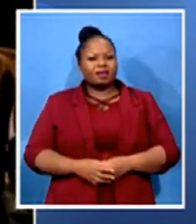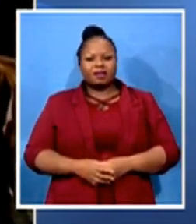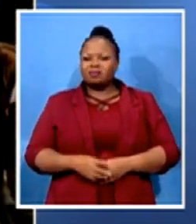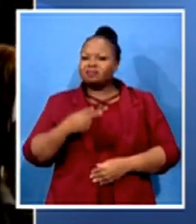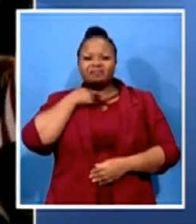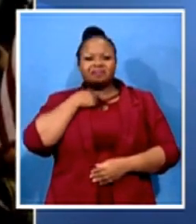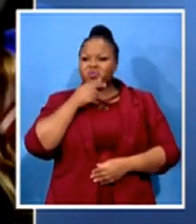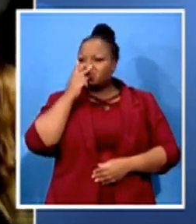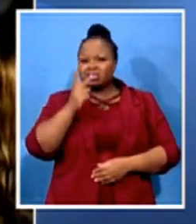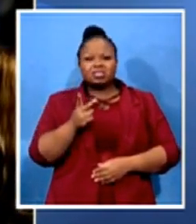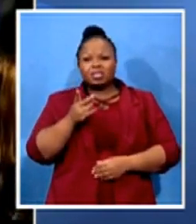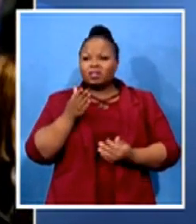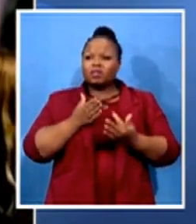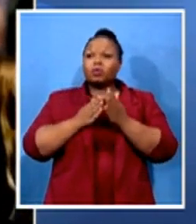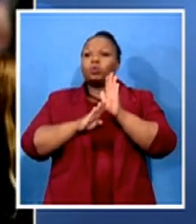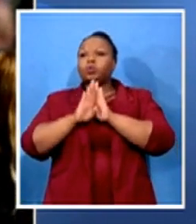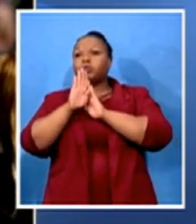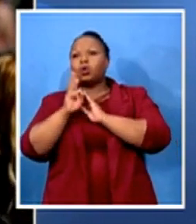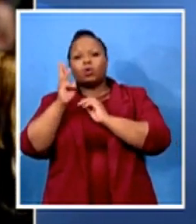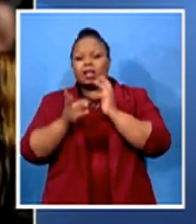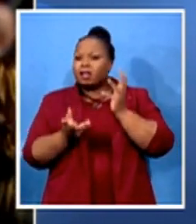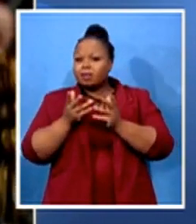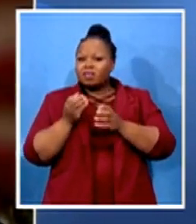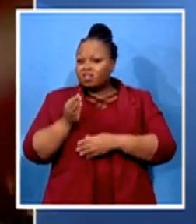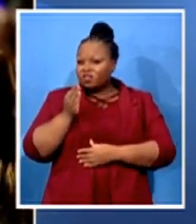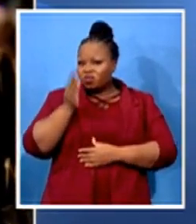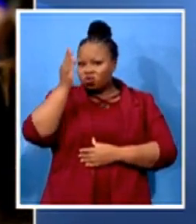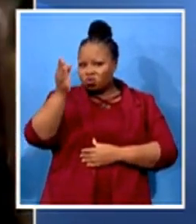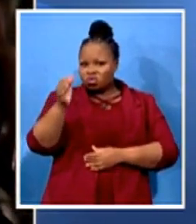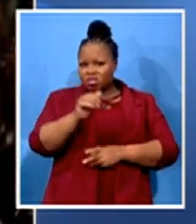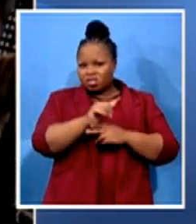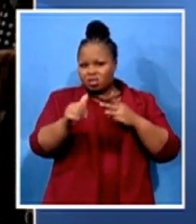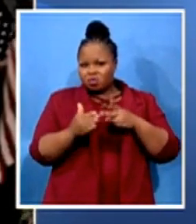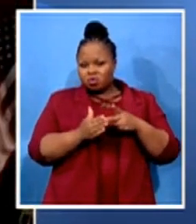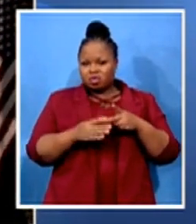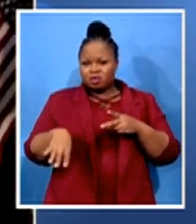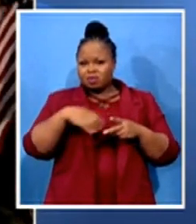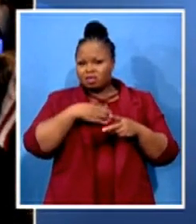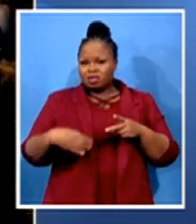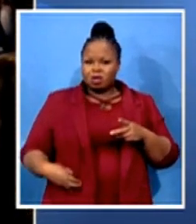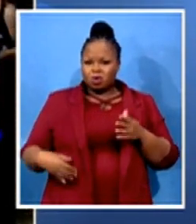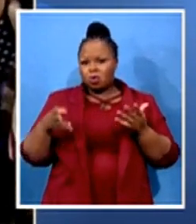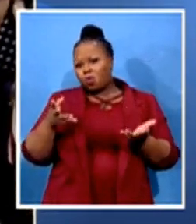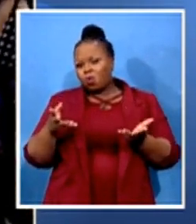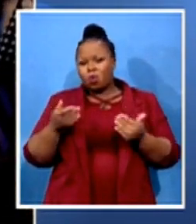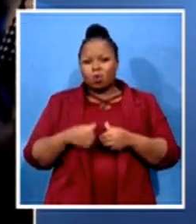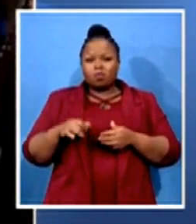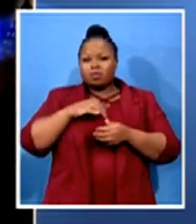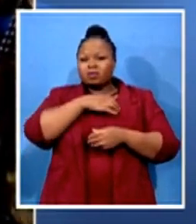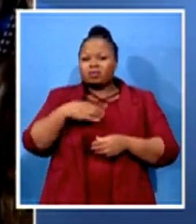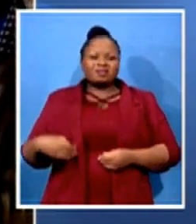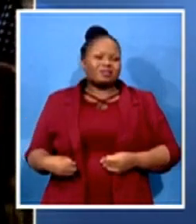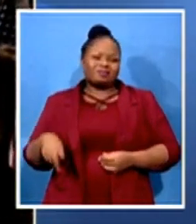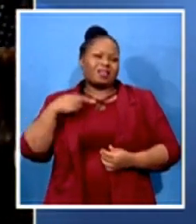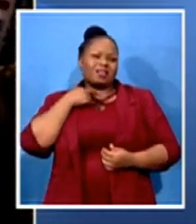point in time, we will have a woman in that powerful office. And therefore, it was a message to